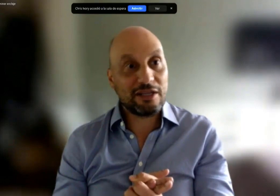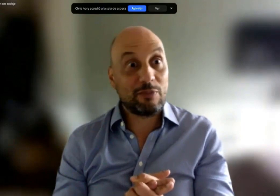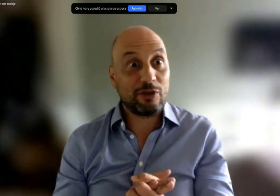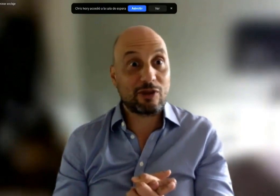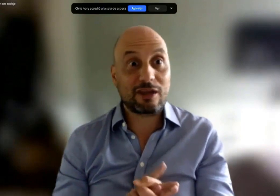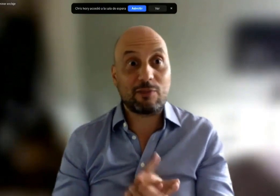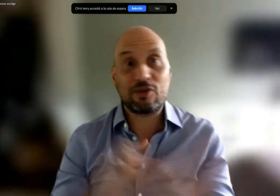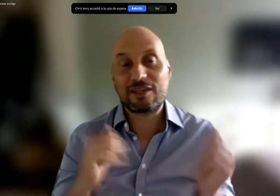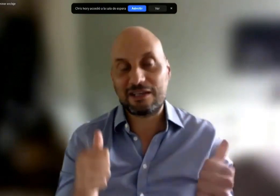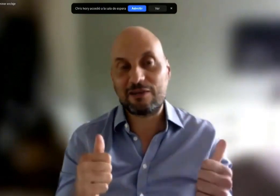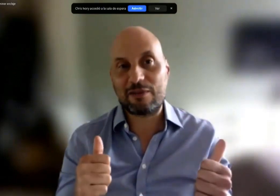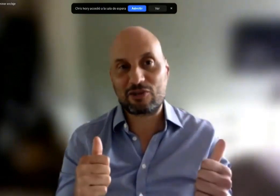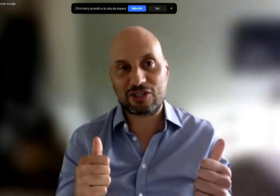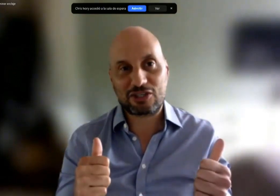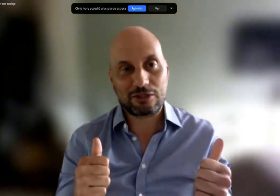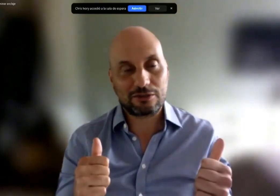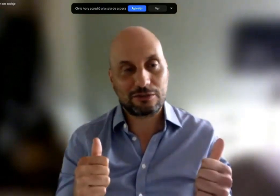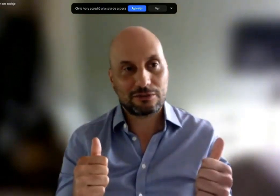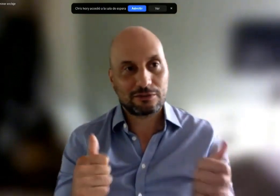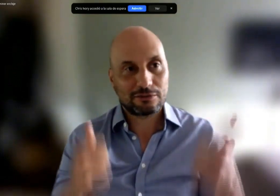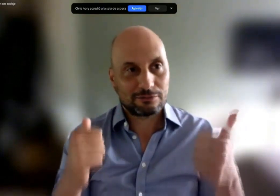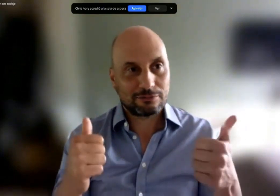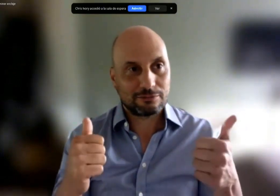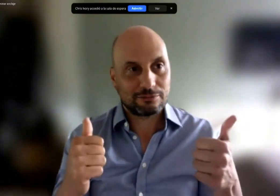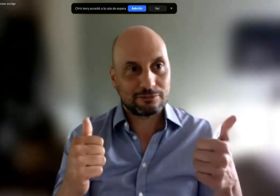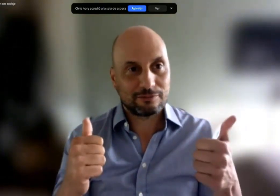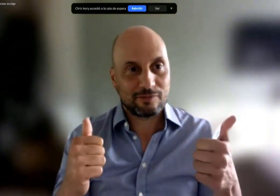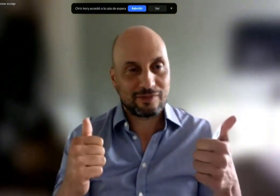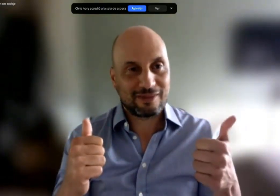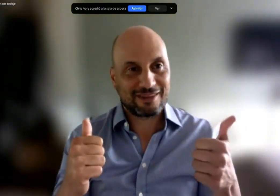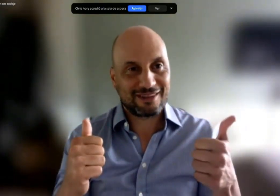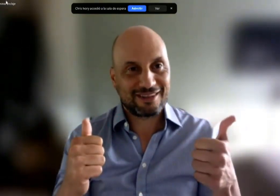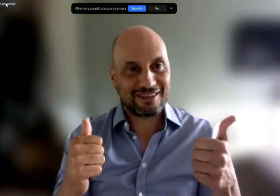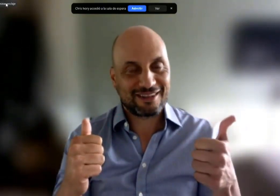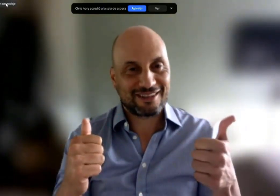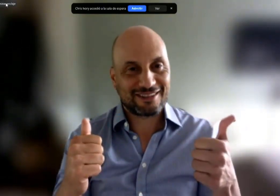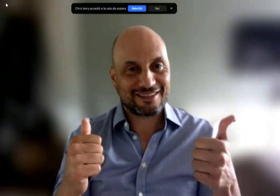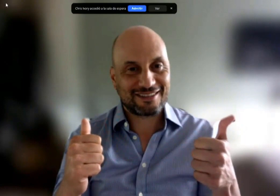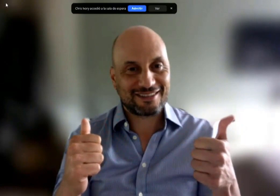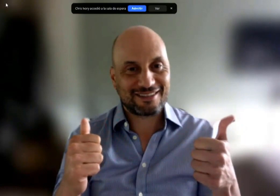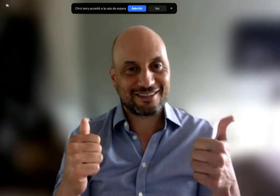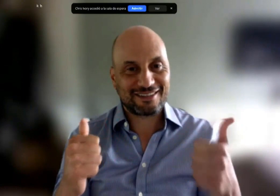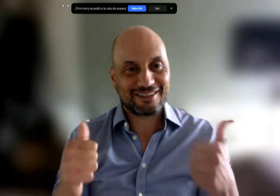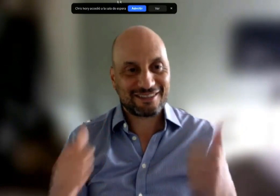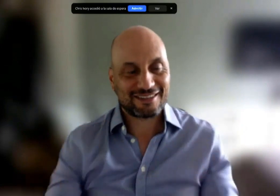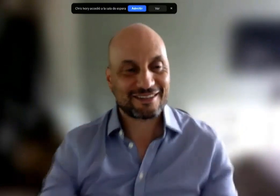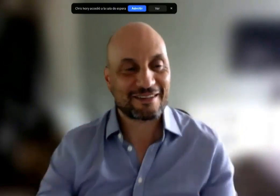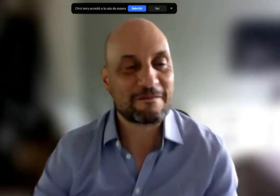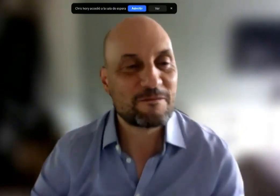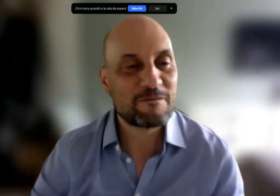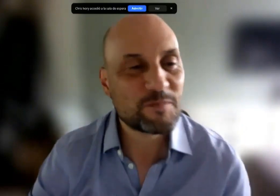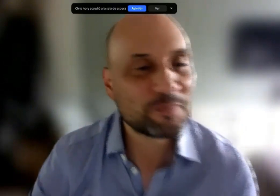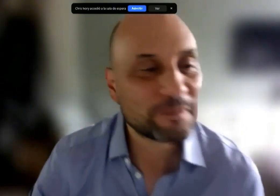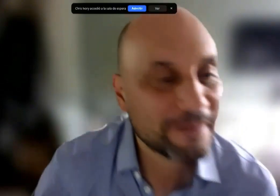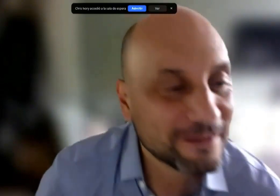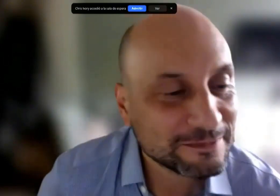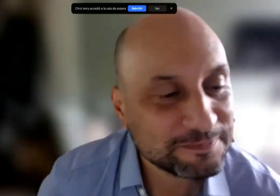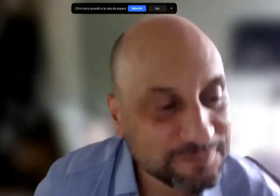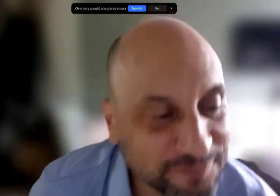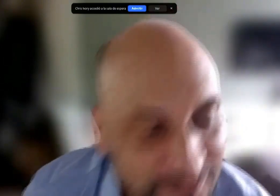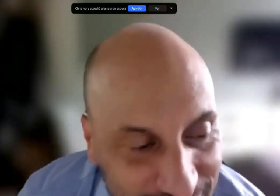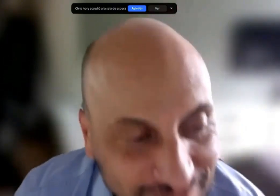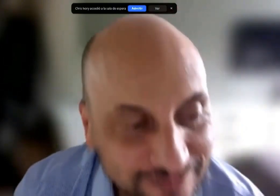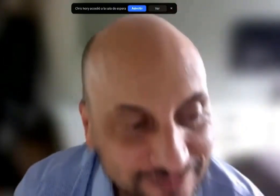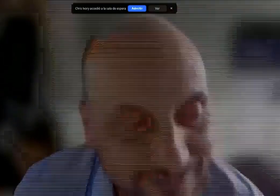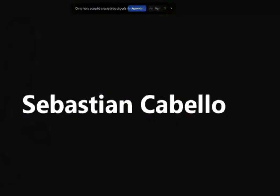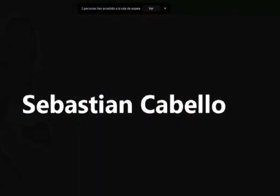So, Christina, the mic is all there. I hope that we can project it very well. Yes. Thank you very much, Sebastian. And thank you